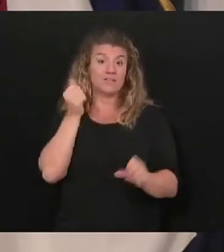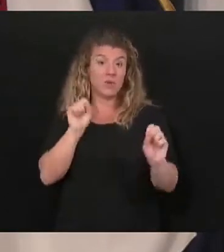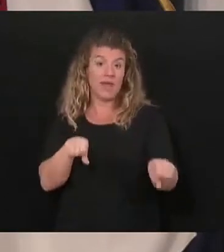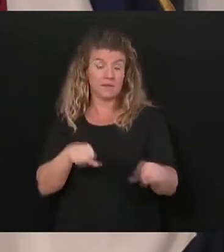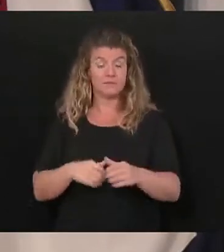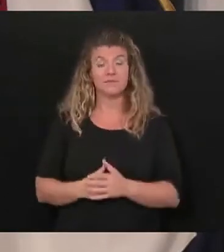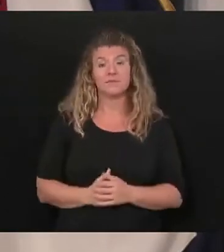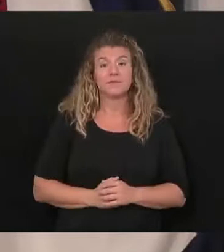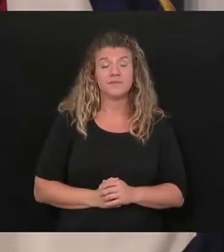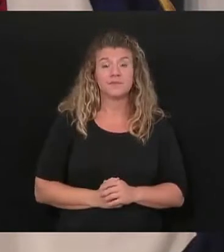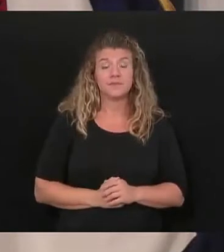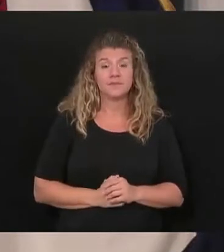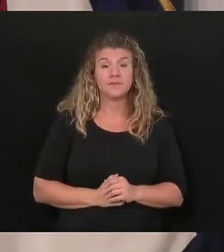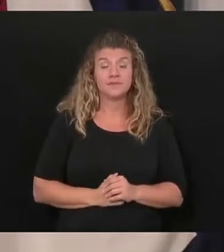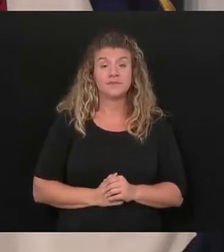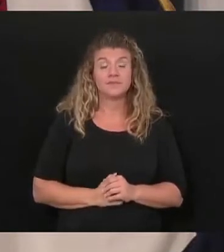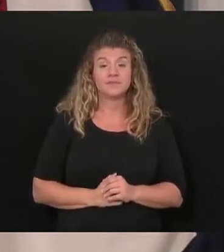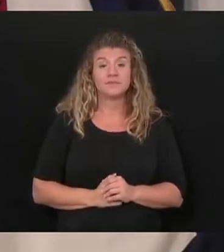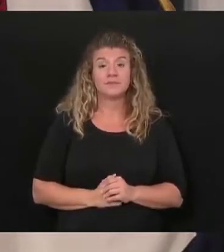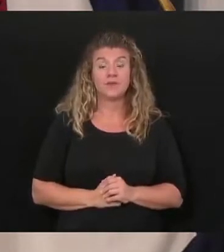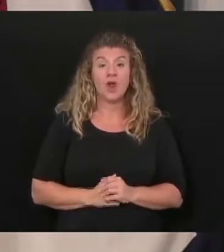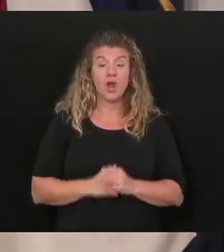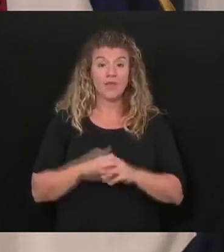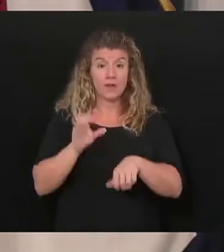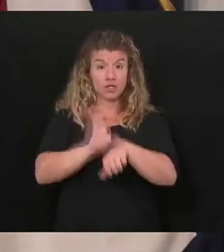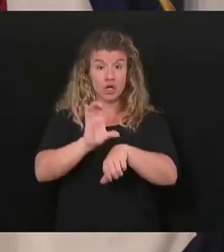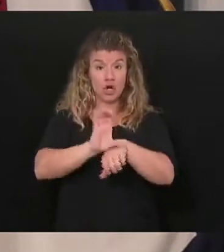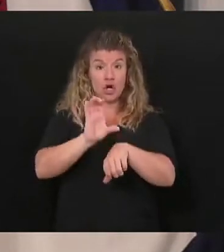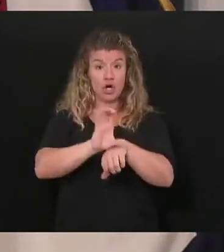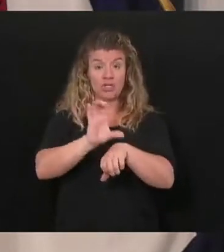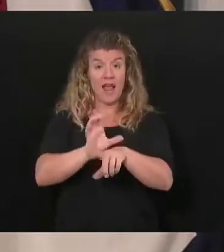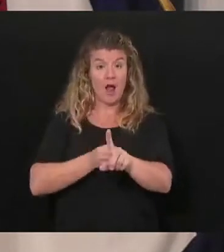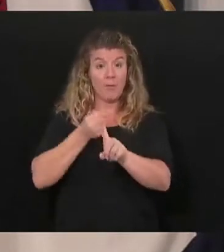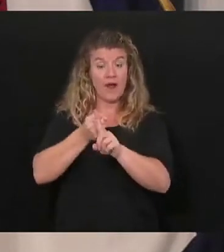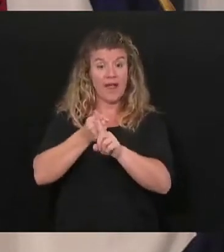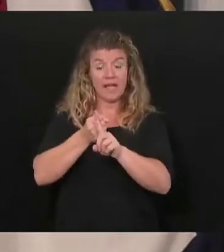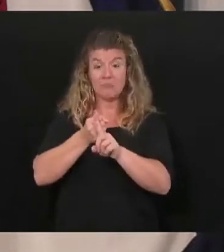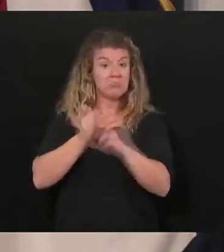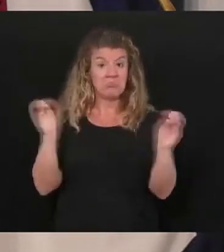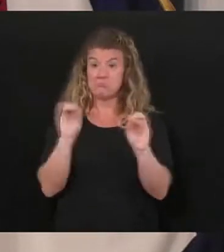As far as the church outbreaks, we don't have any other new church outbreaks.